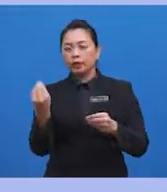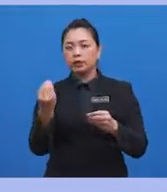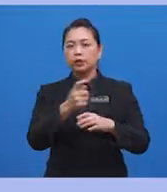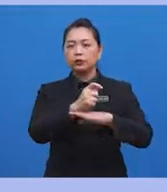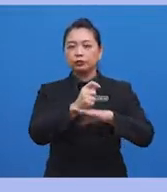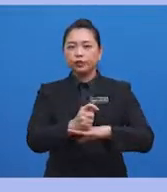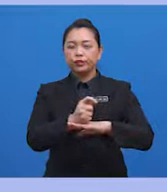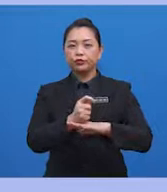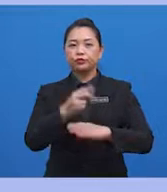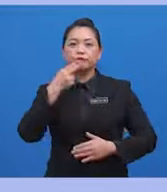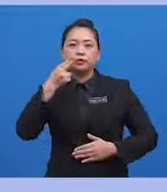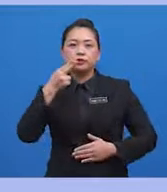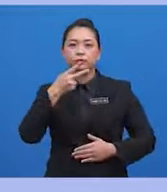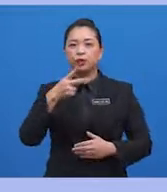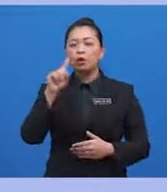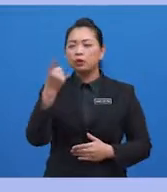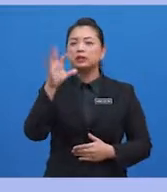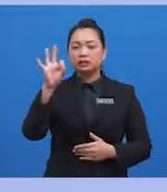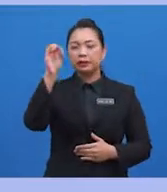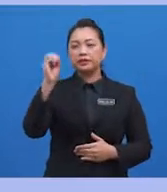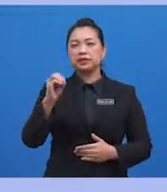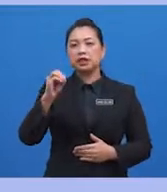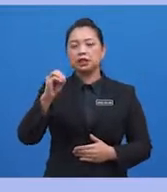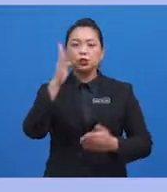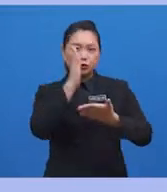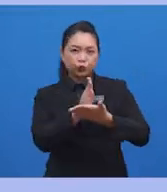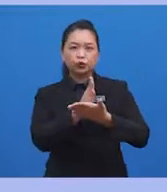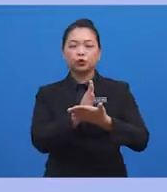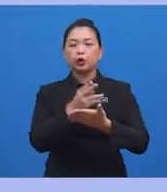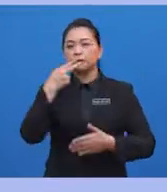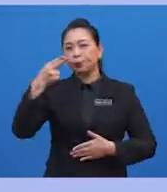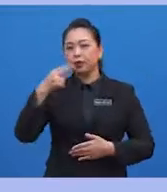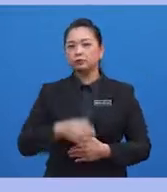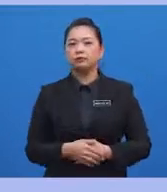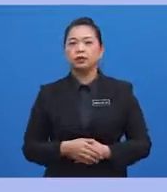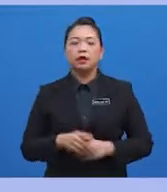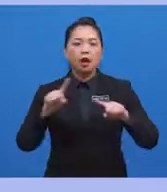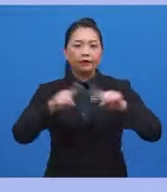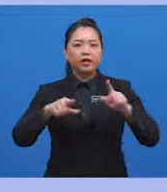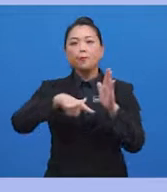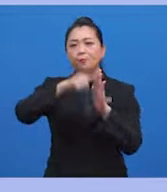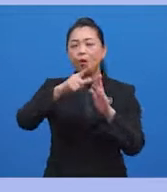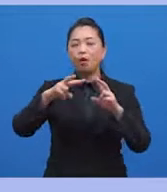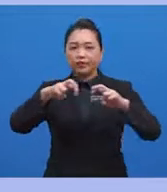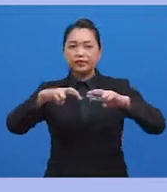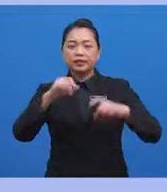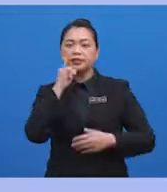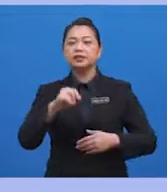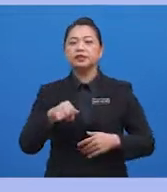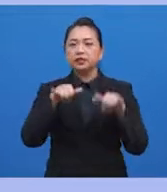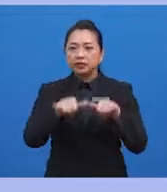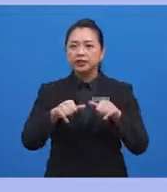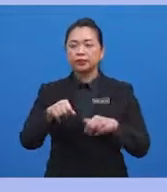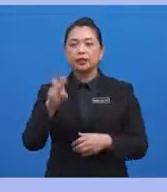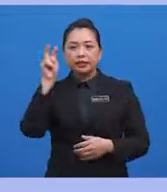smoking, only 9% reported having quit when asked a year later. However, more research is still needed